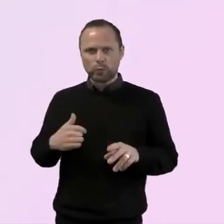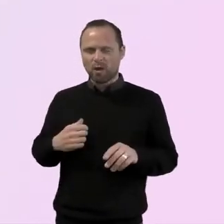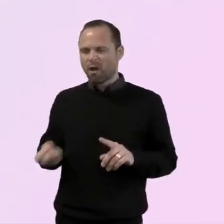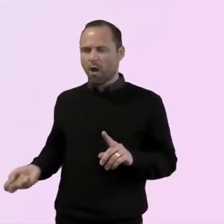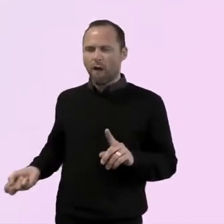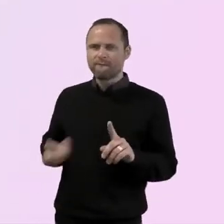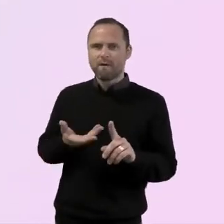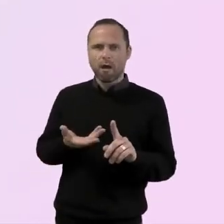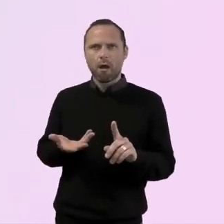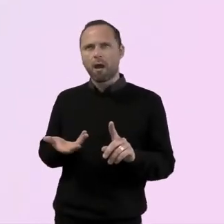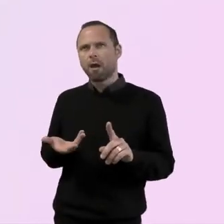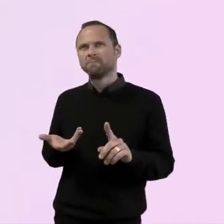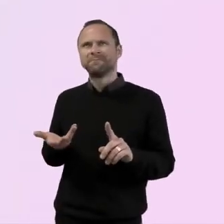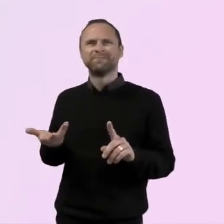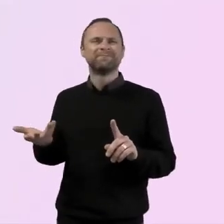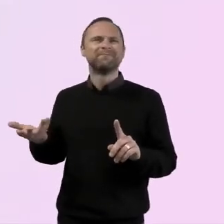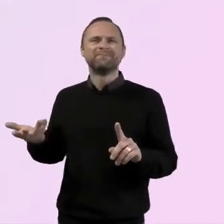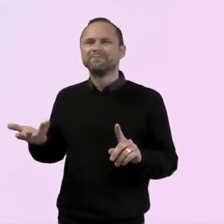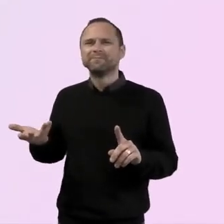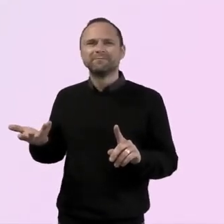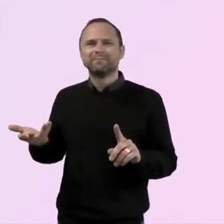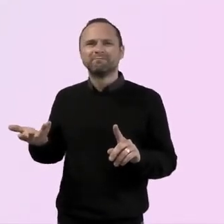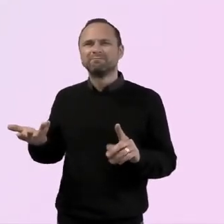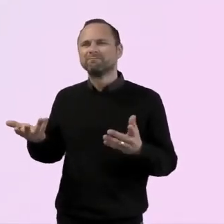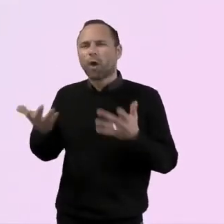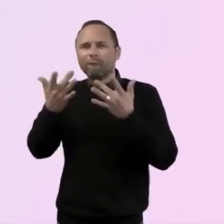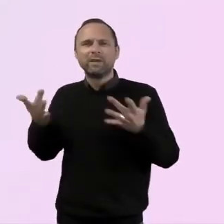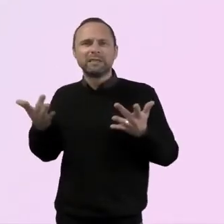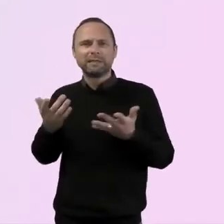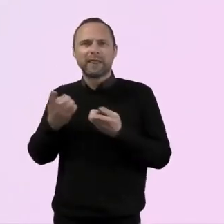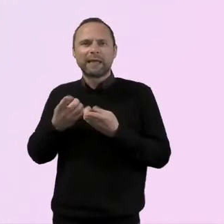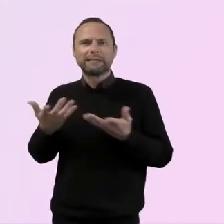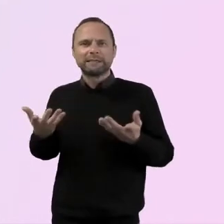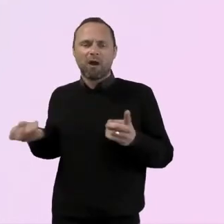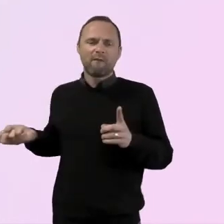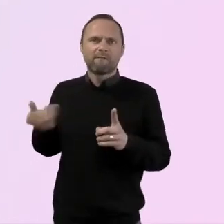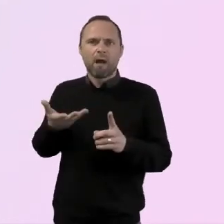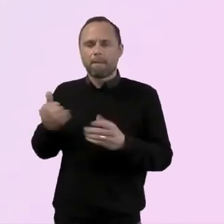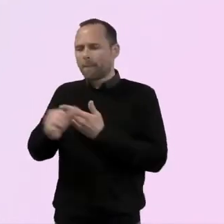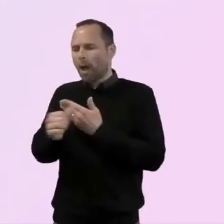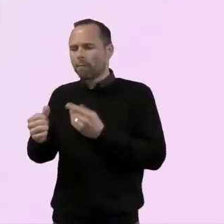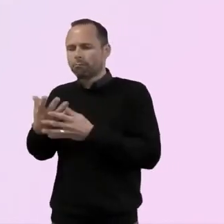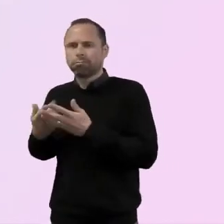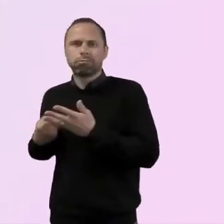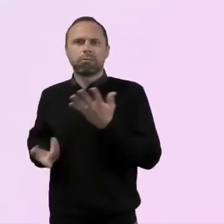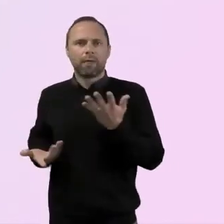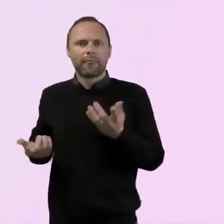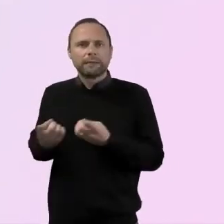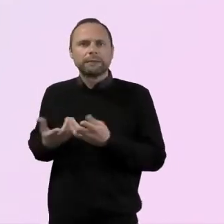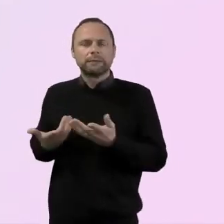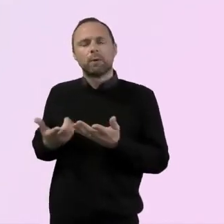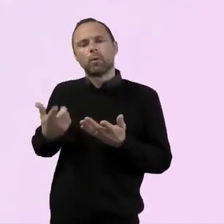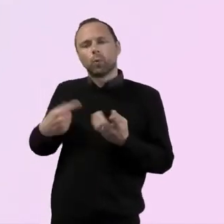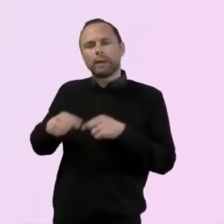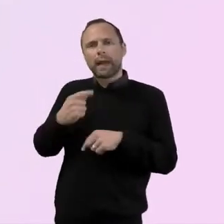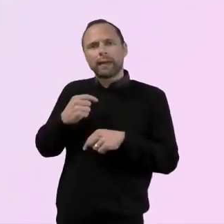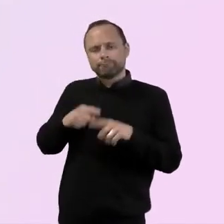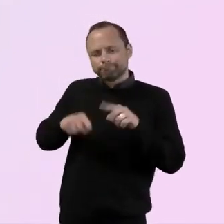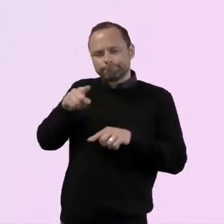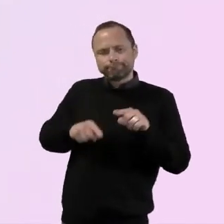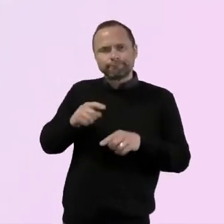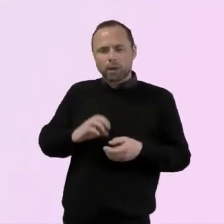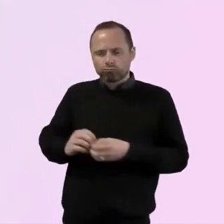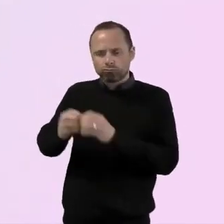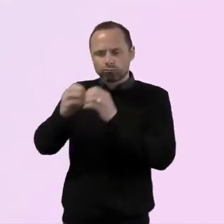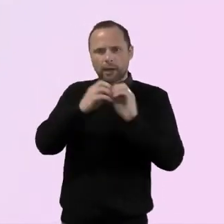just offering the obvious, you know. Yeah. And I guess it's about thinking, being really creative and, and not going necessarily